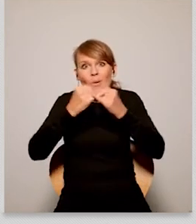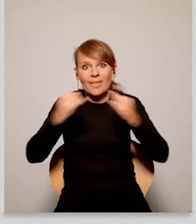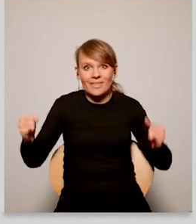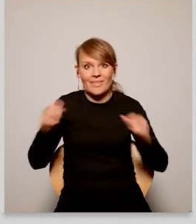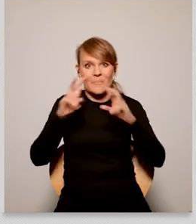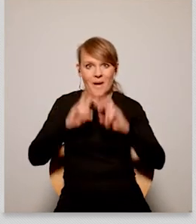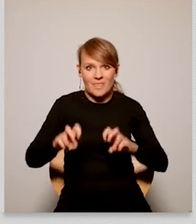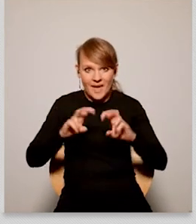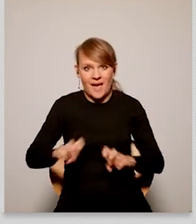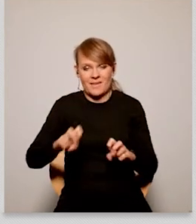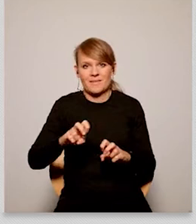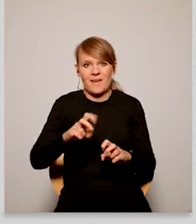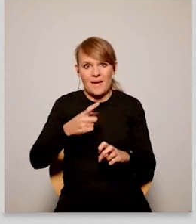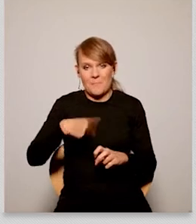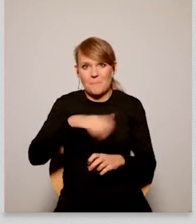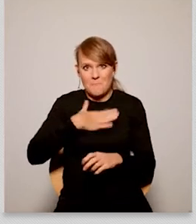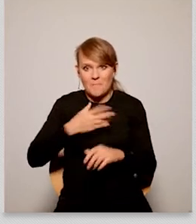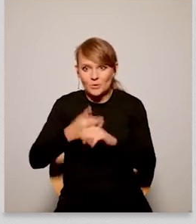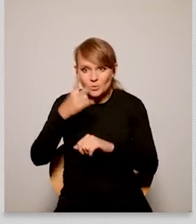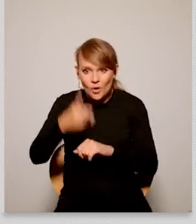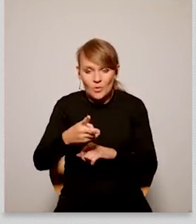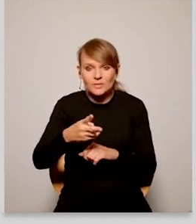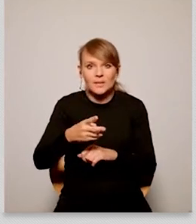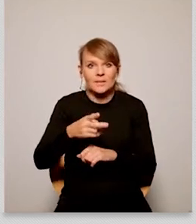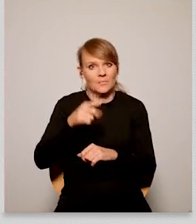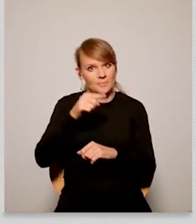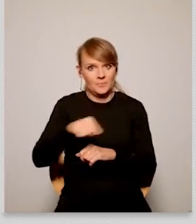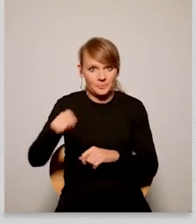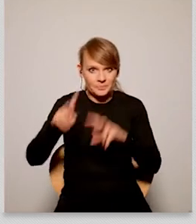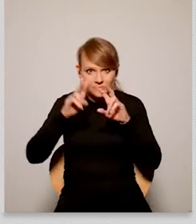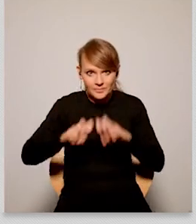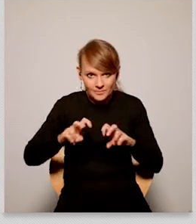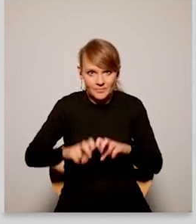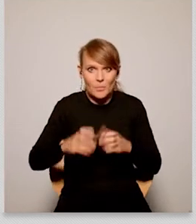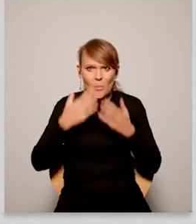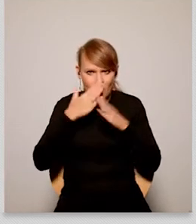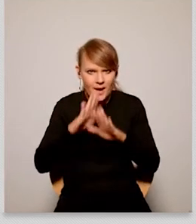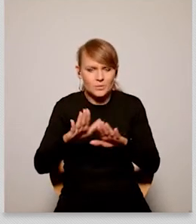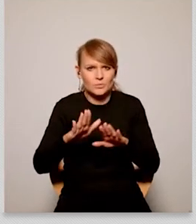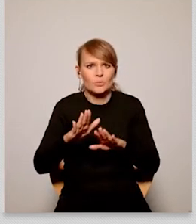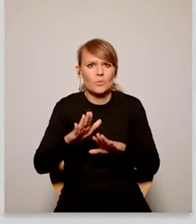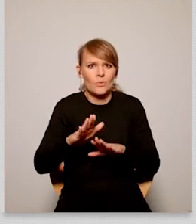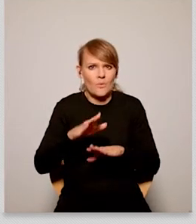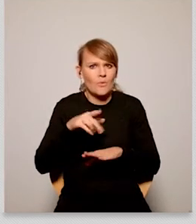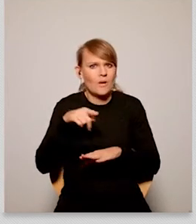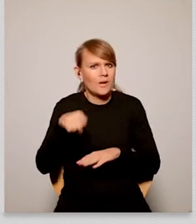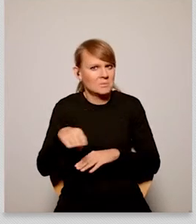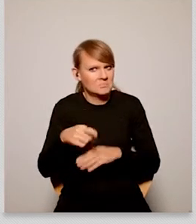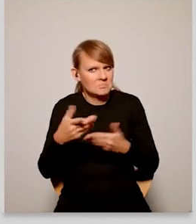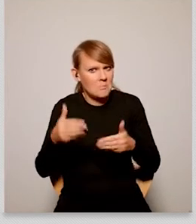transition and i would like you to tell us if there is any research that actually